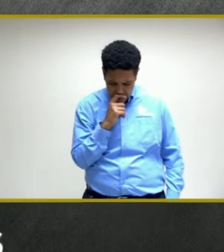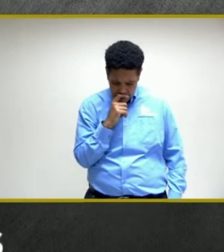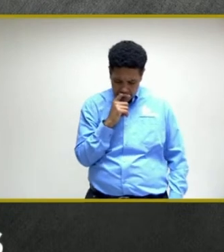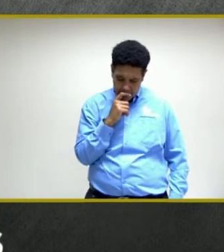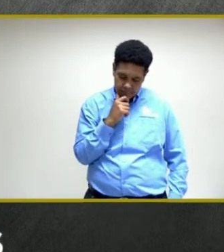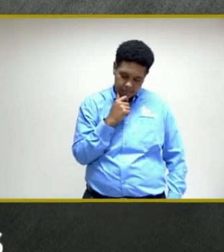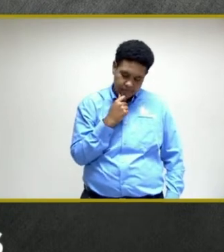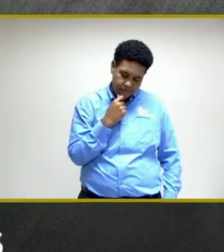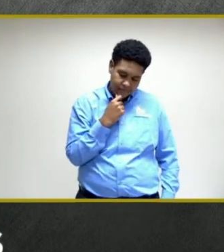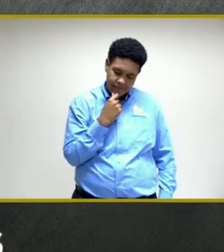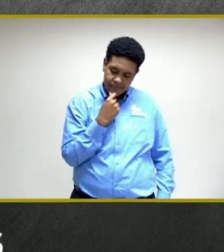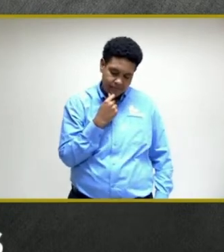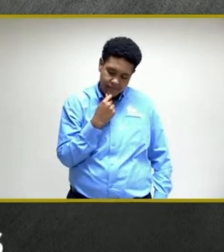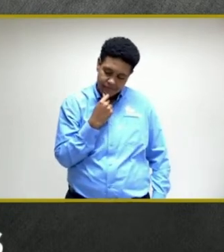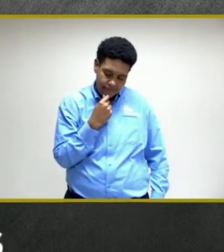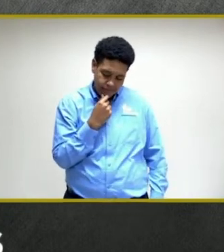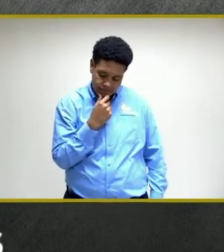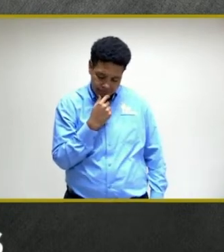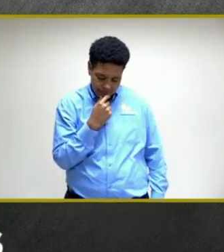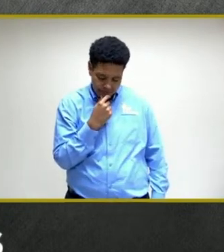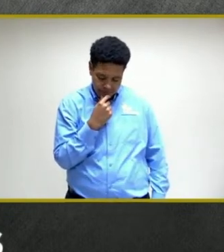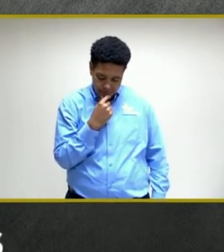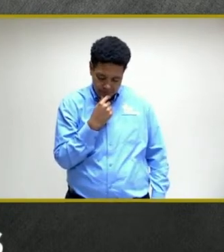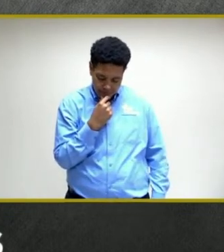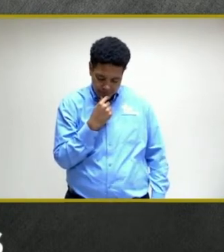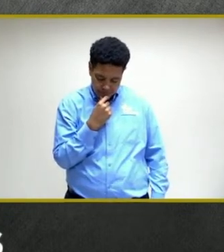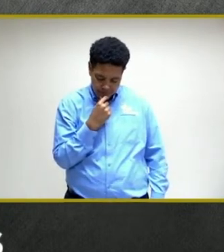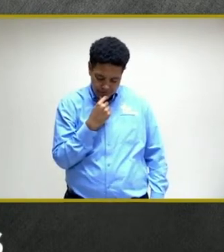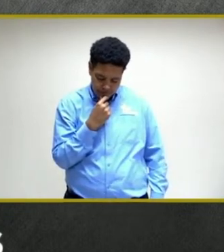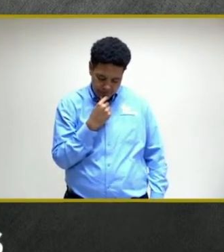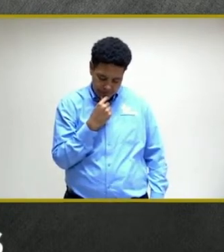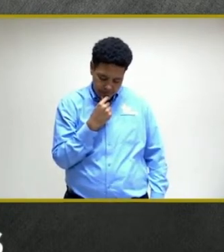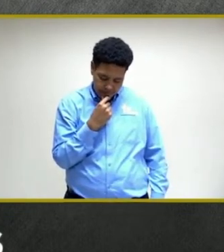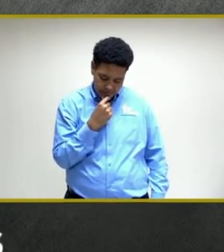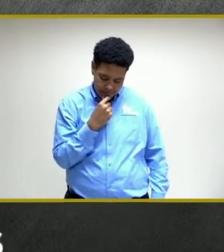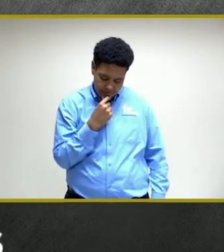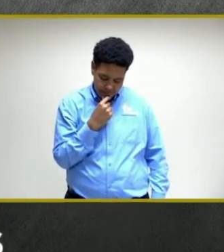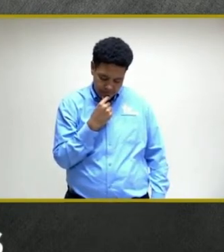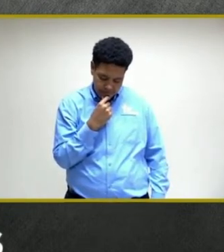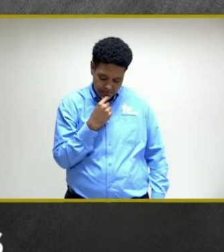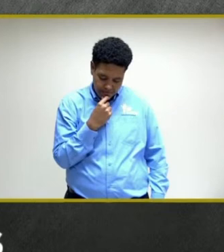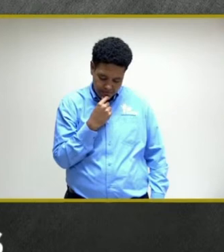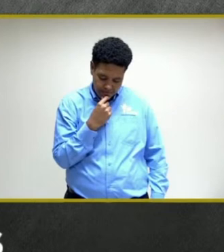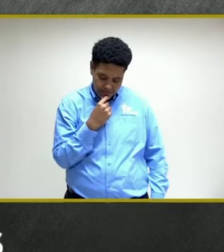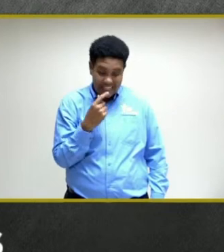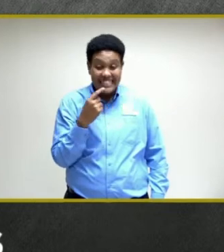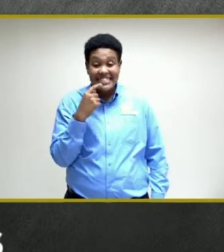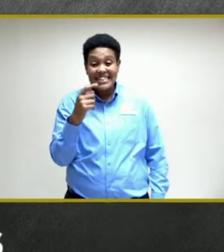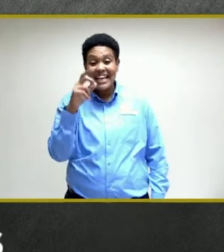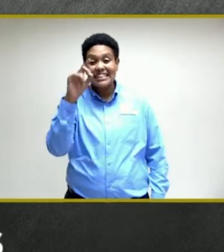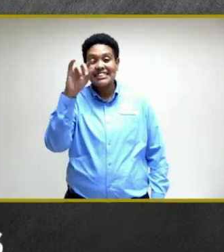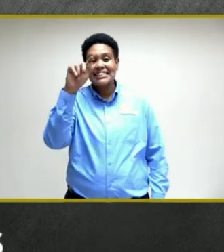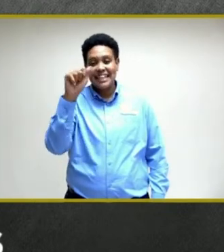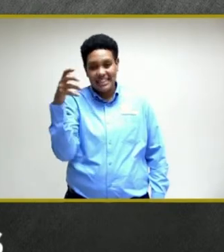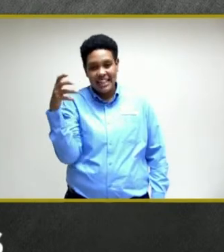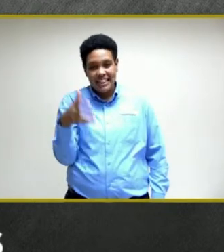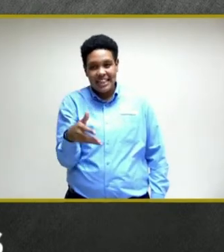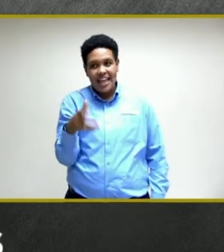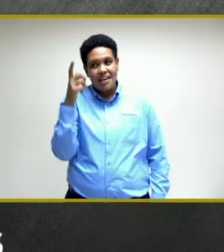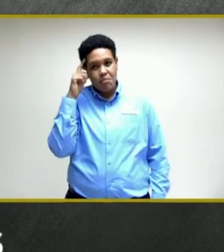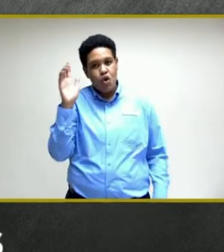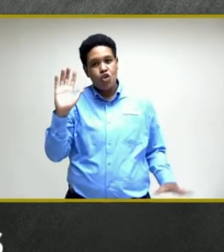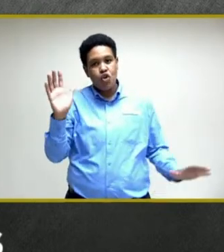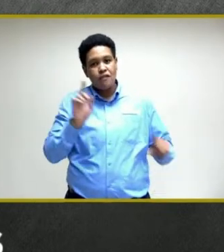said that this could mean that the Delta variant is here. The